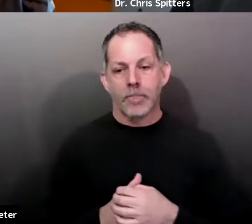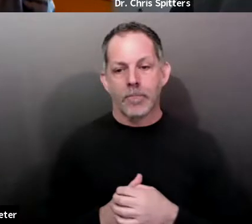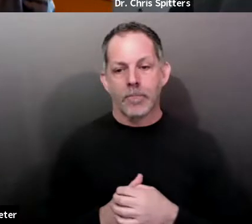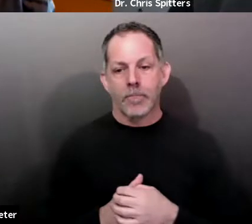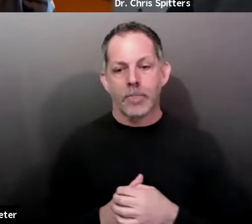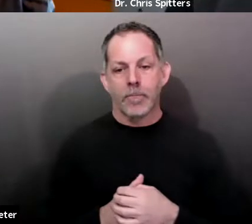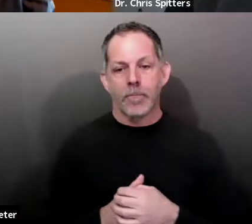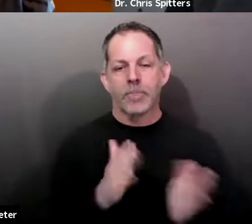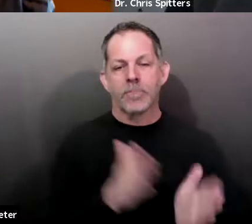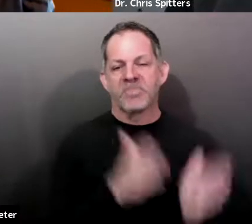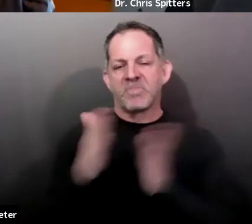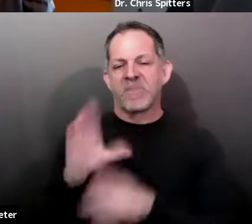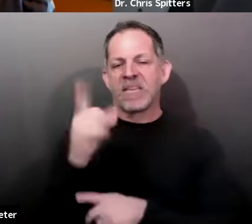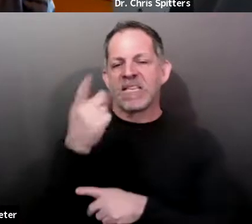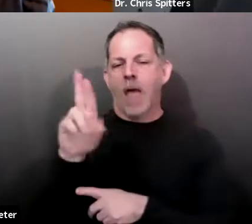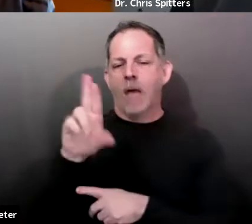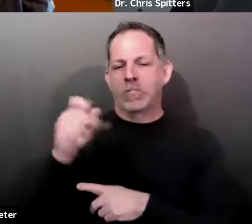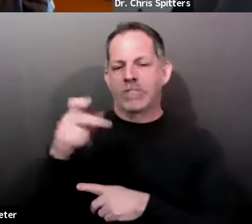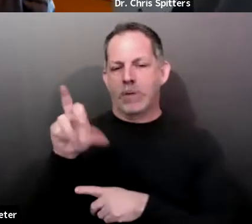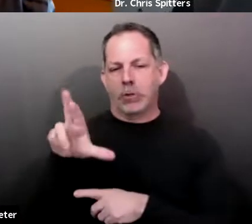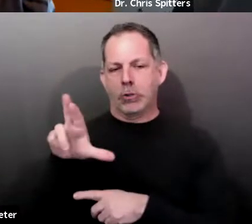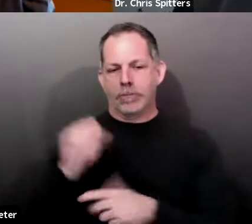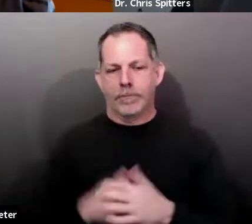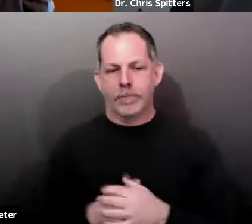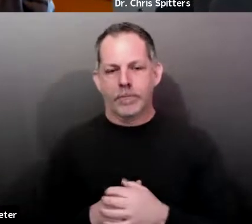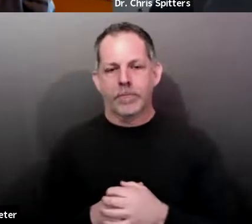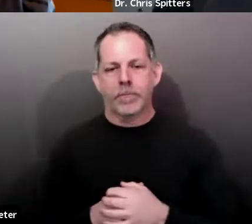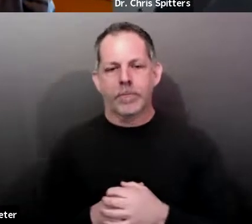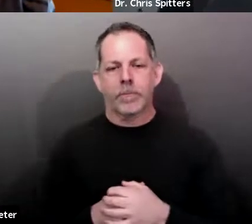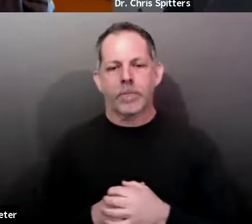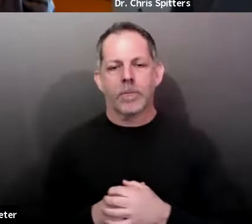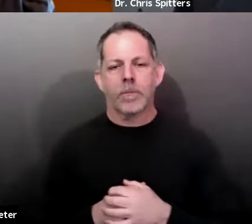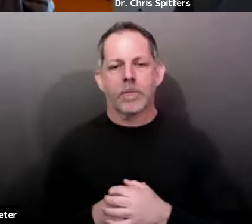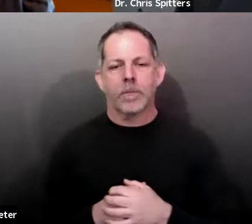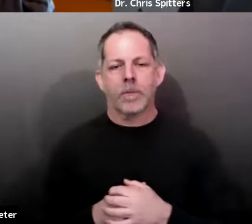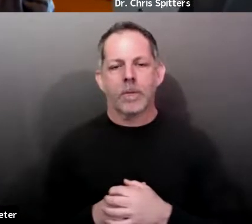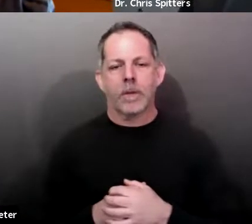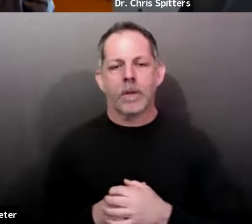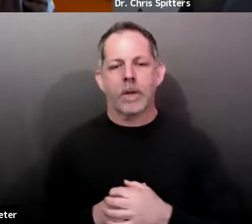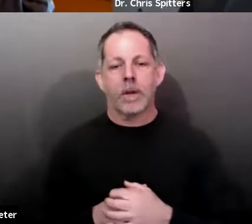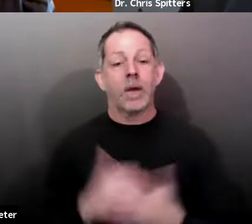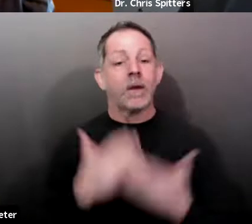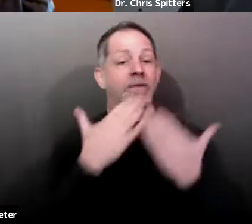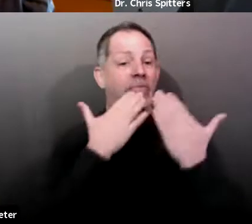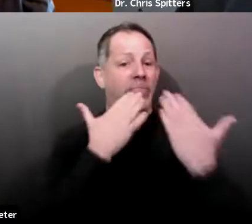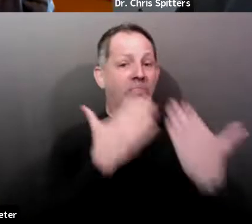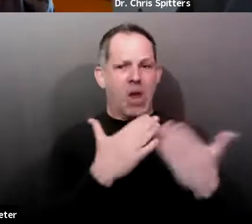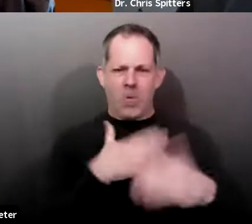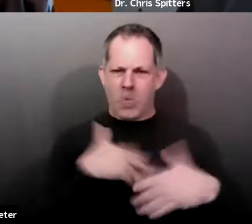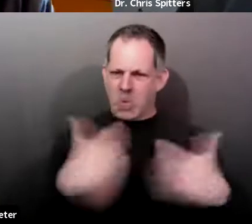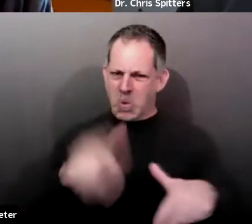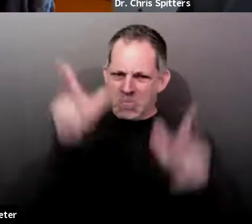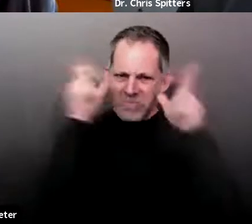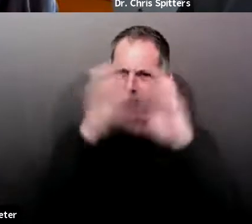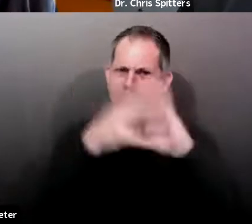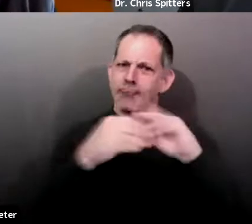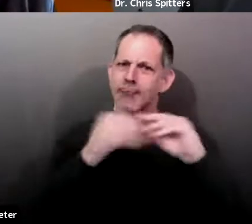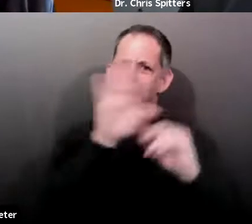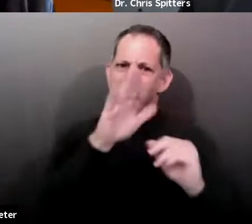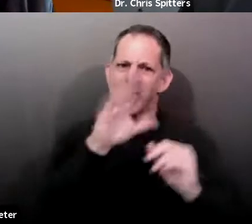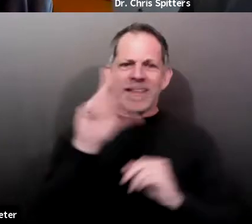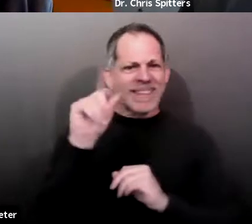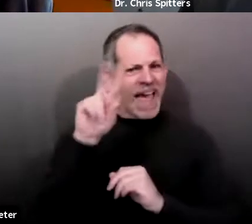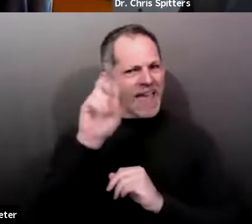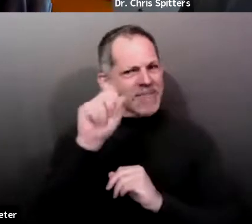Okay. Thank you, Executive Summers, and great to hear about that assistance coming to the residents of the county.